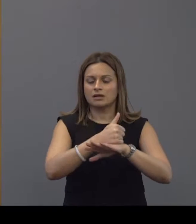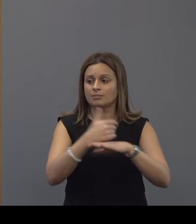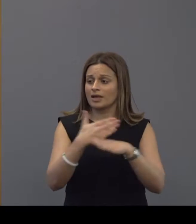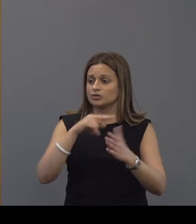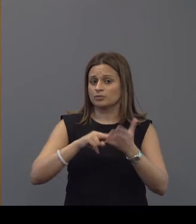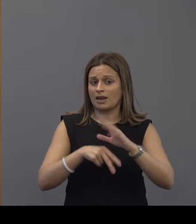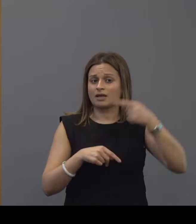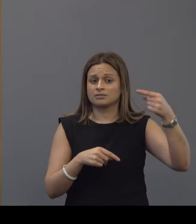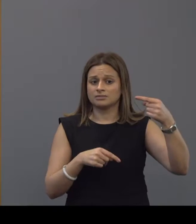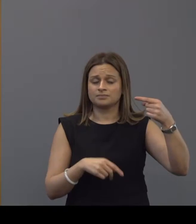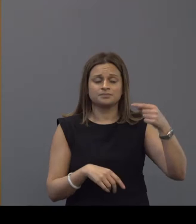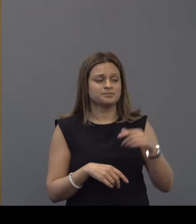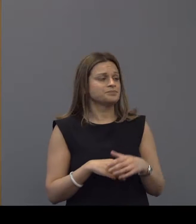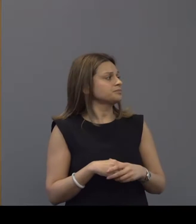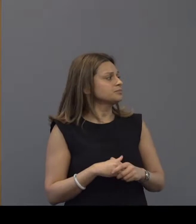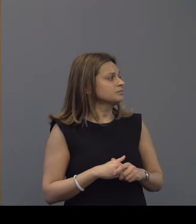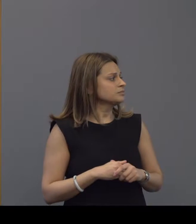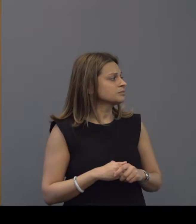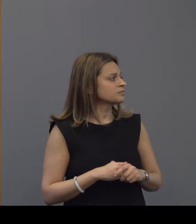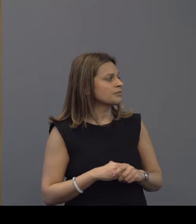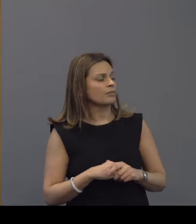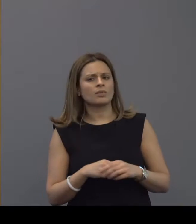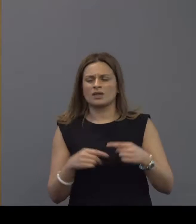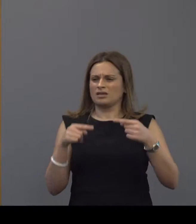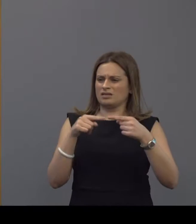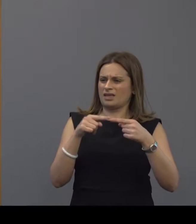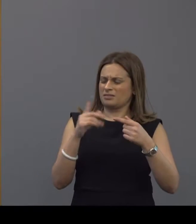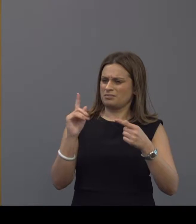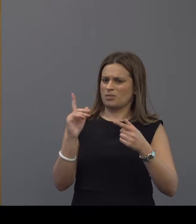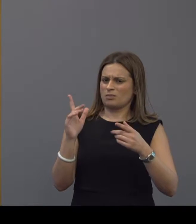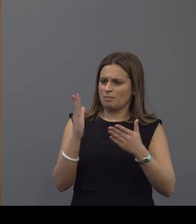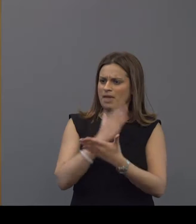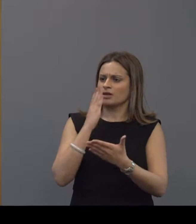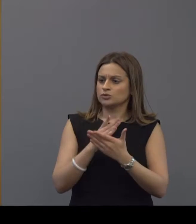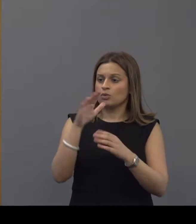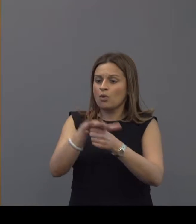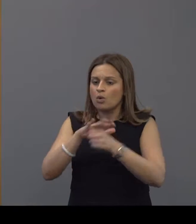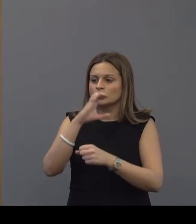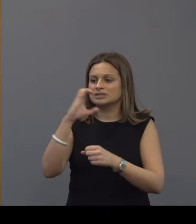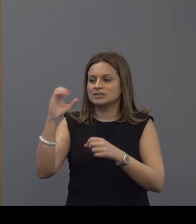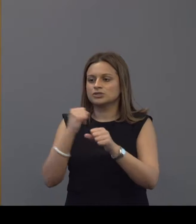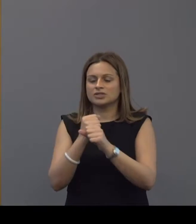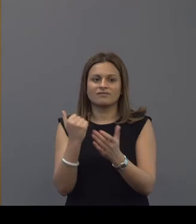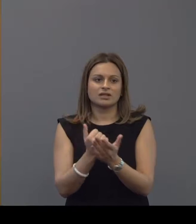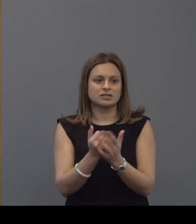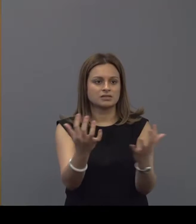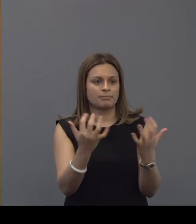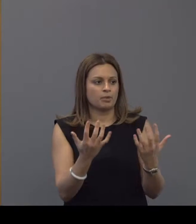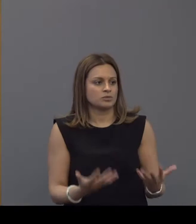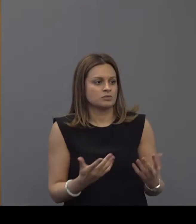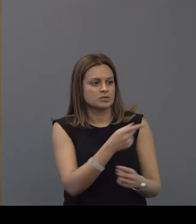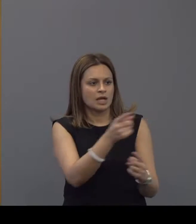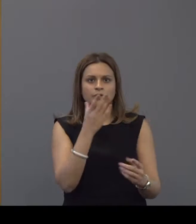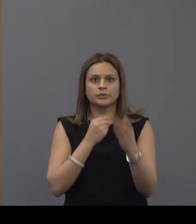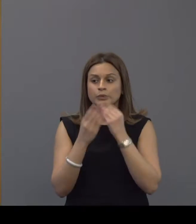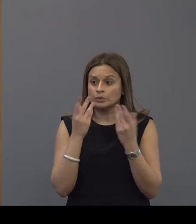the action plan on hearing loss and what it does is to ensure that local ccgs and it's great to have some of them are in the room today said that